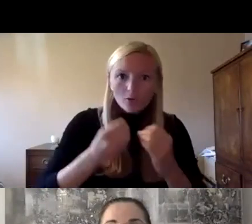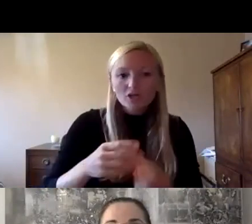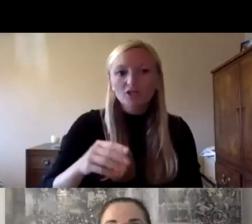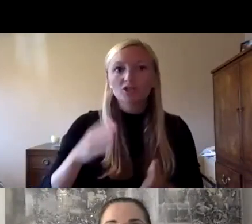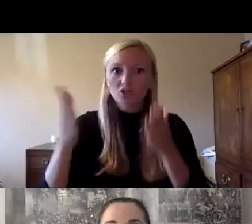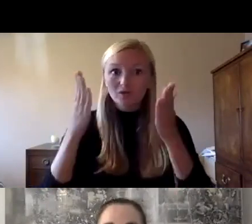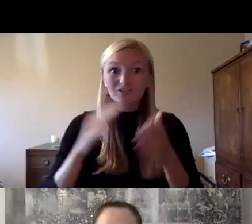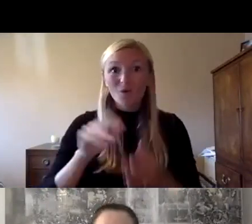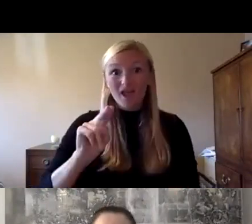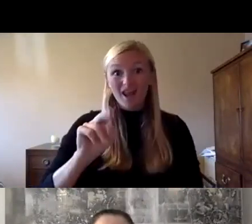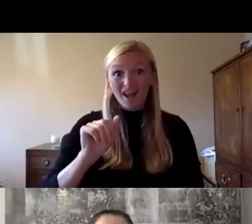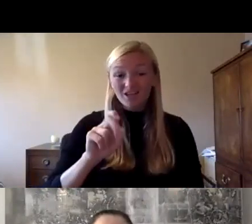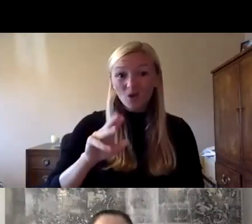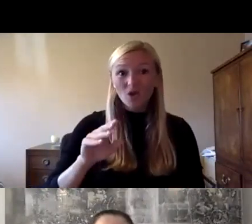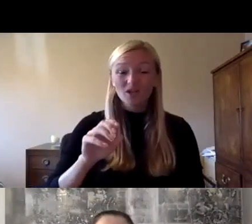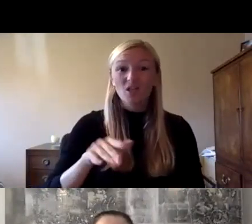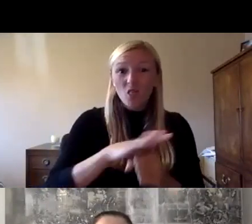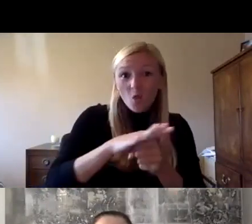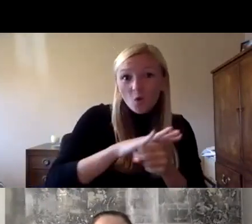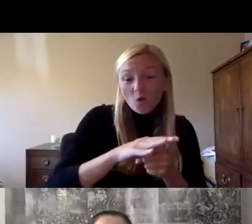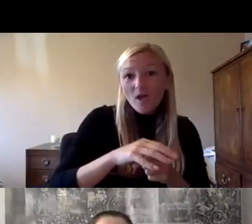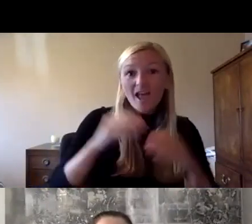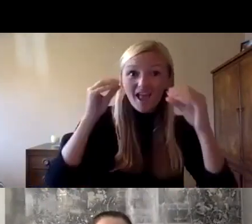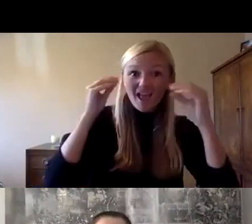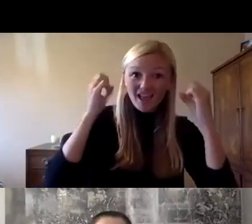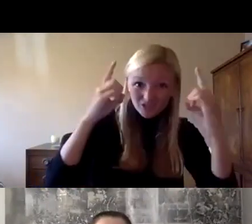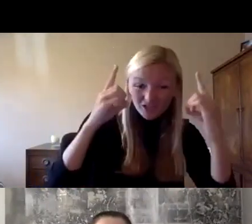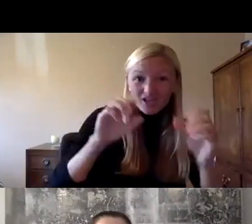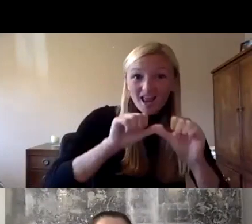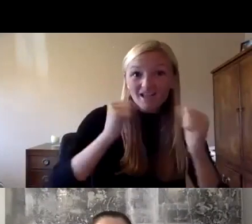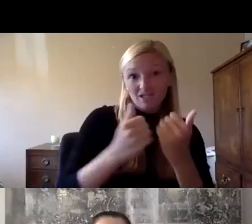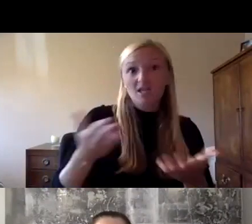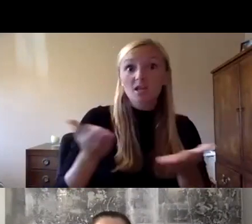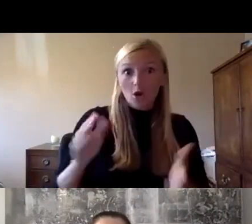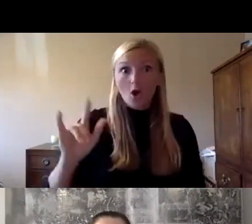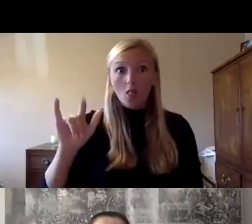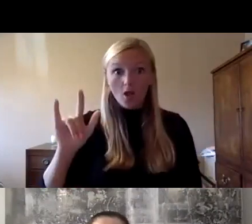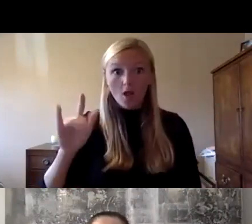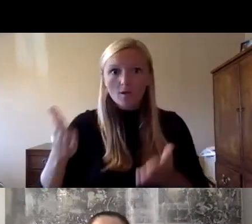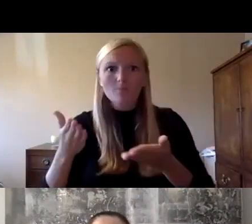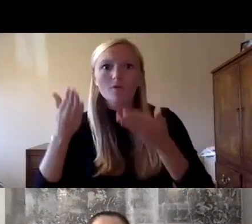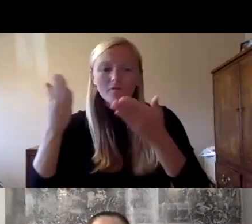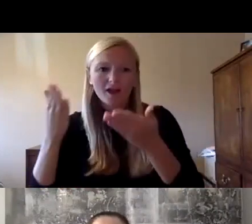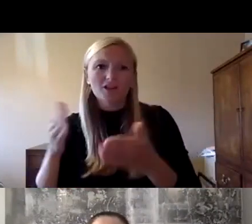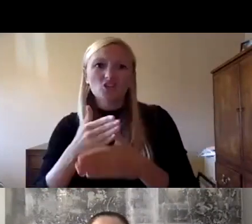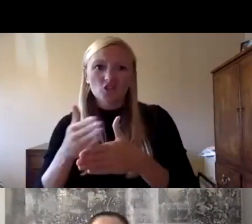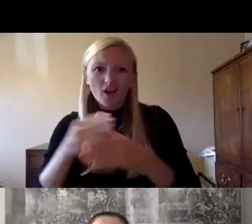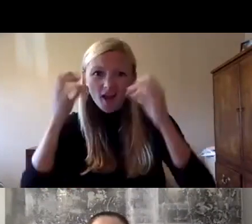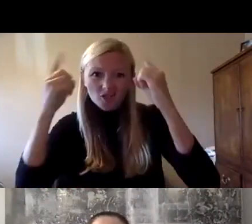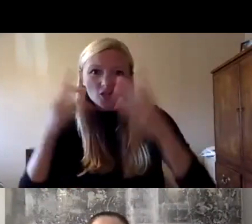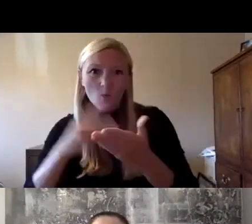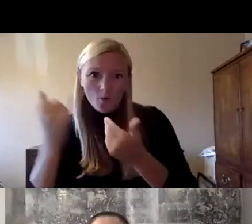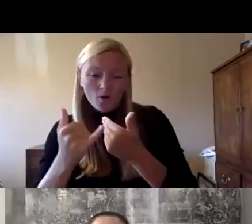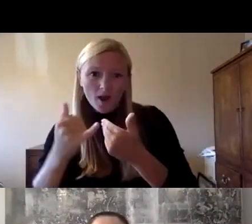Nassau BOCES is a local educational agency located here on Long Island and we provide shared educational programs and